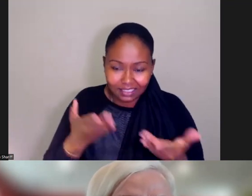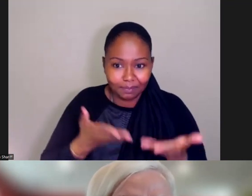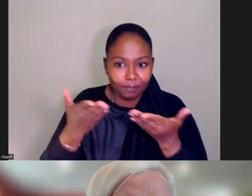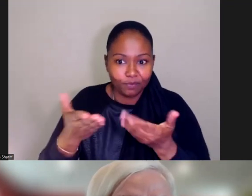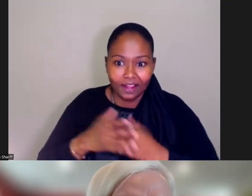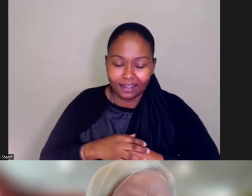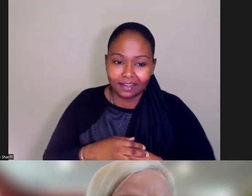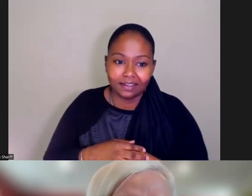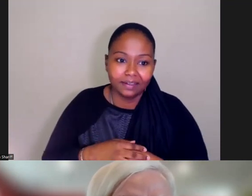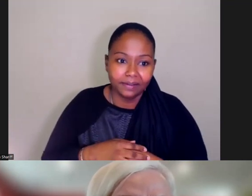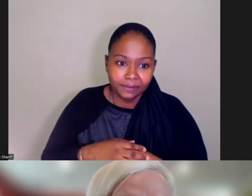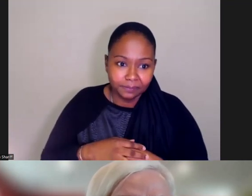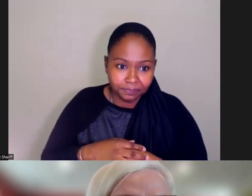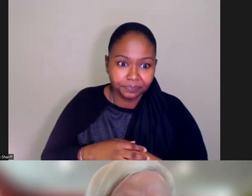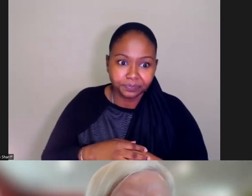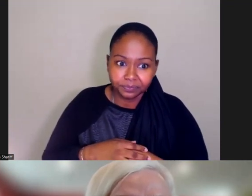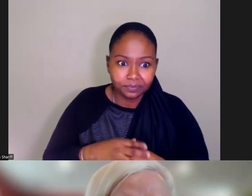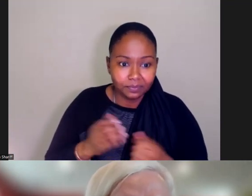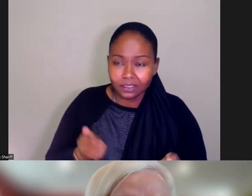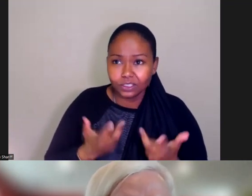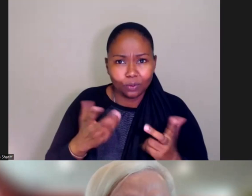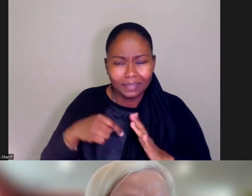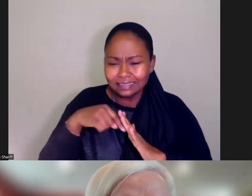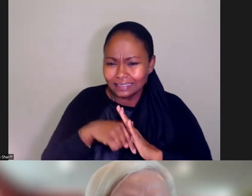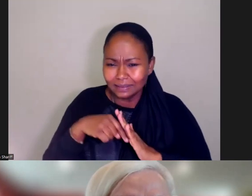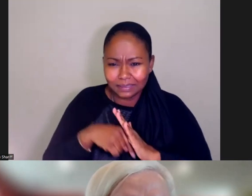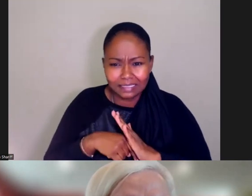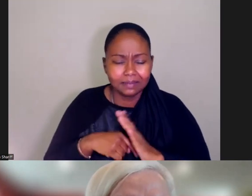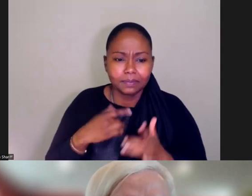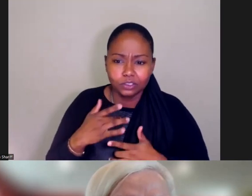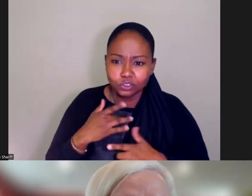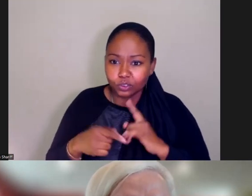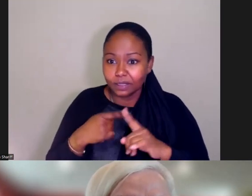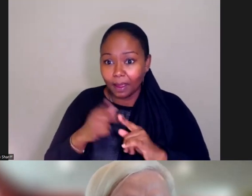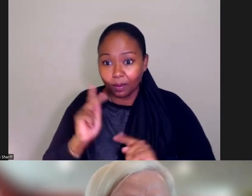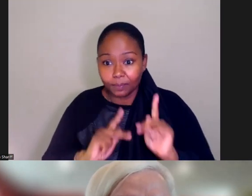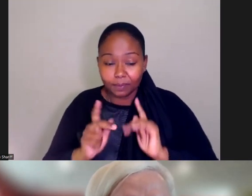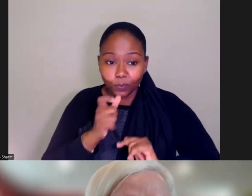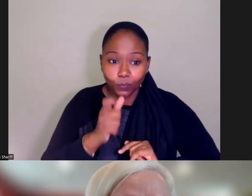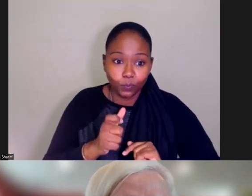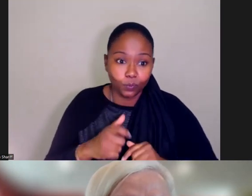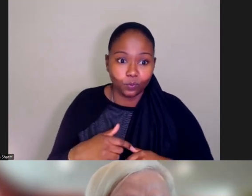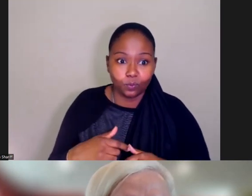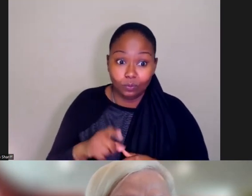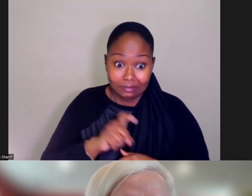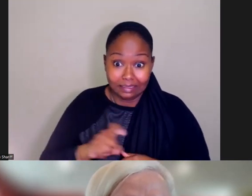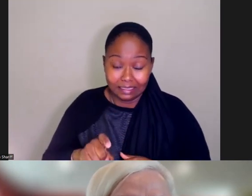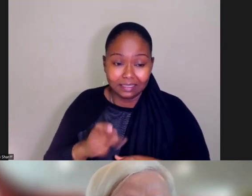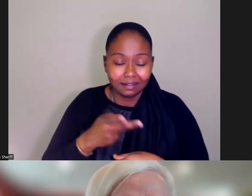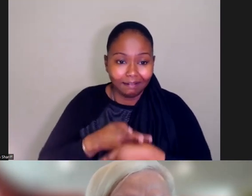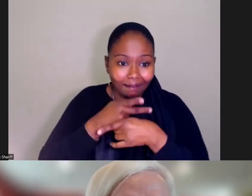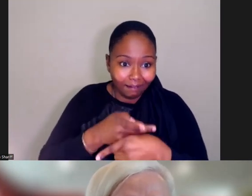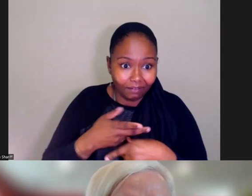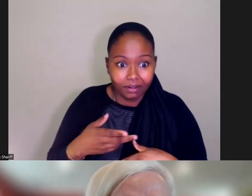um, uh, just so many deep concerns about people, um, who are in need of care and treatment,